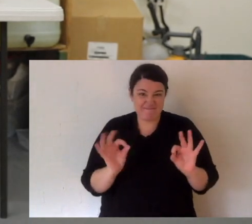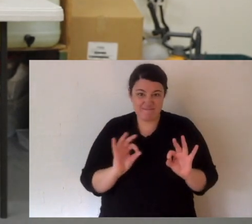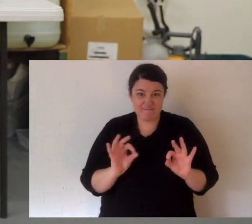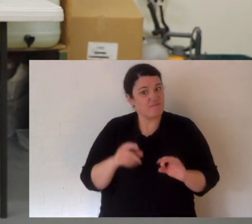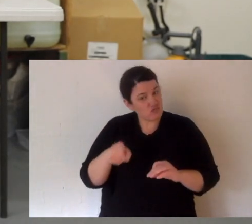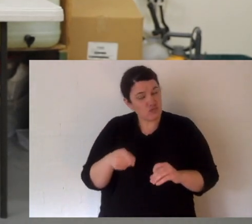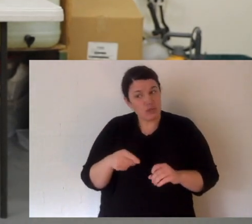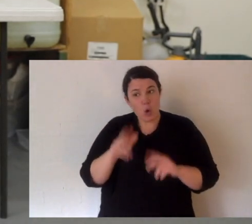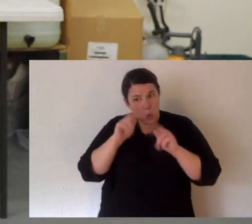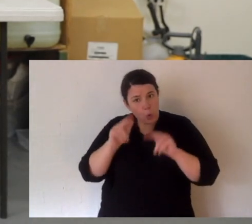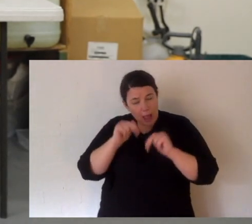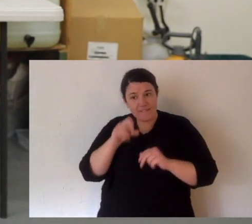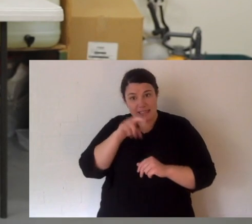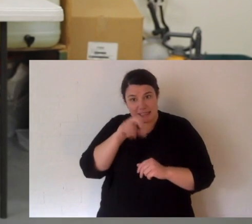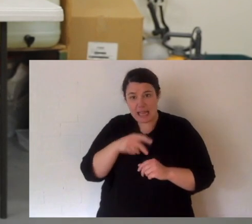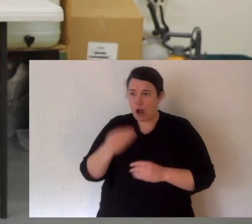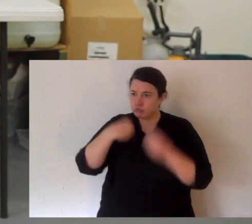venom will come out. Let's see how it goes.